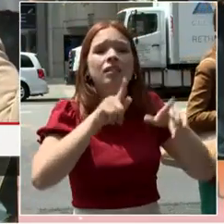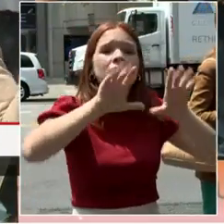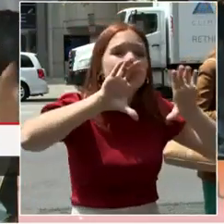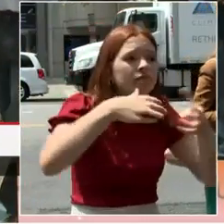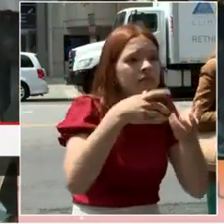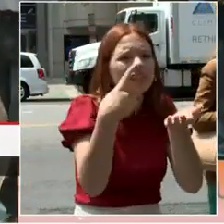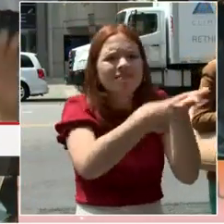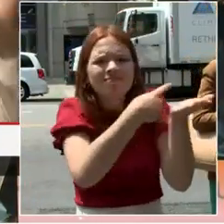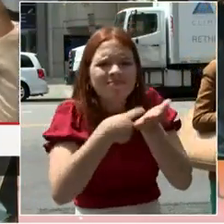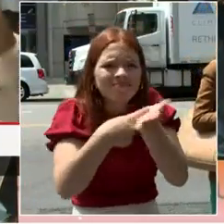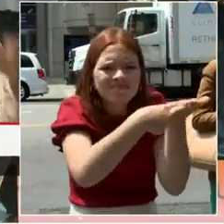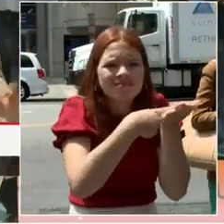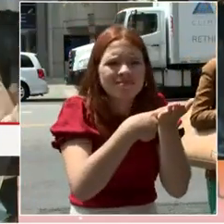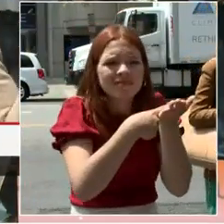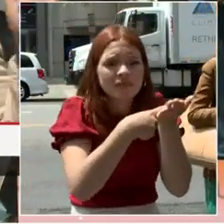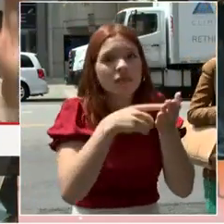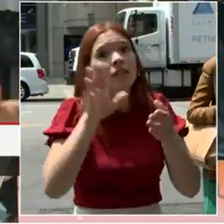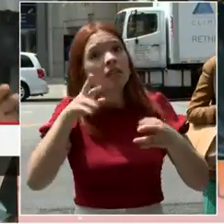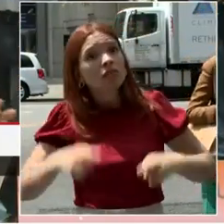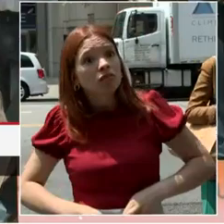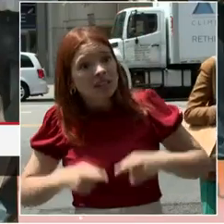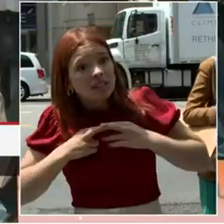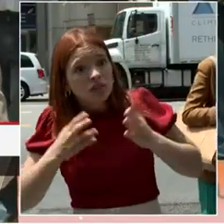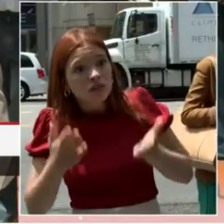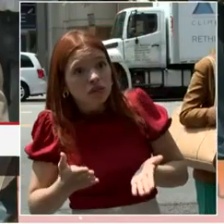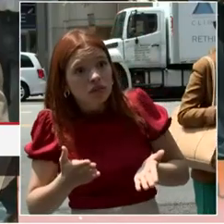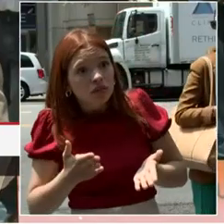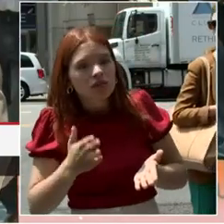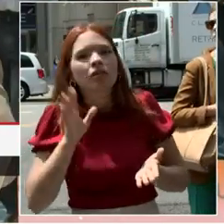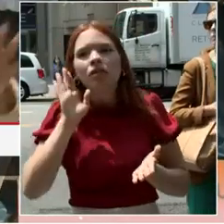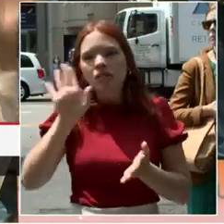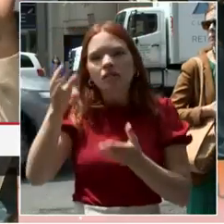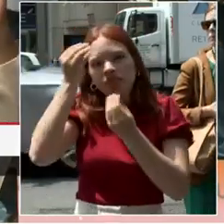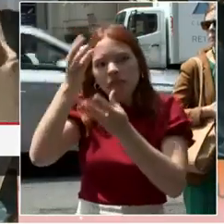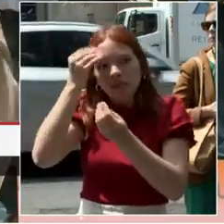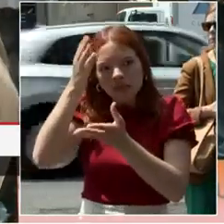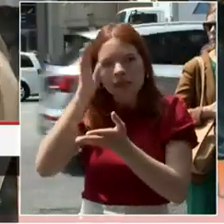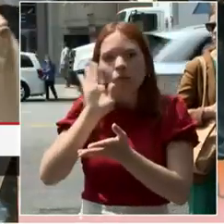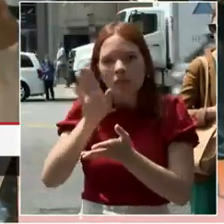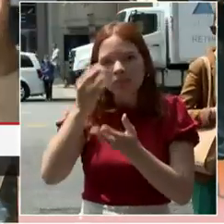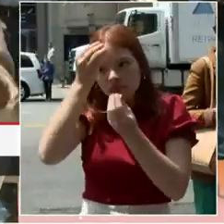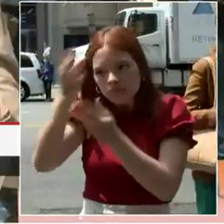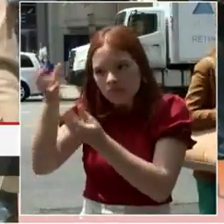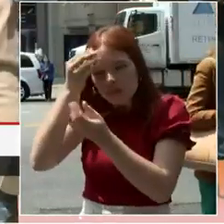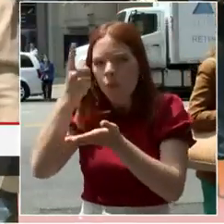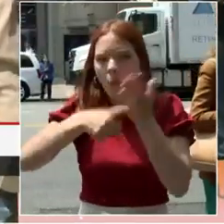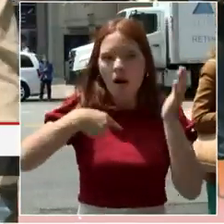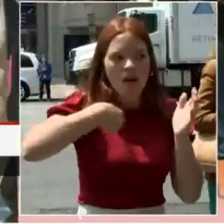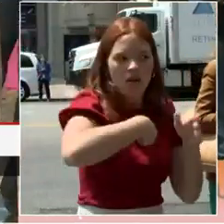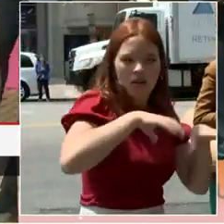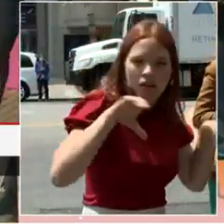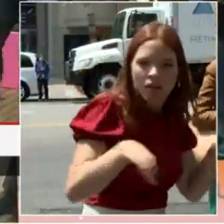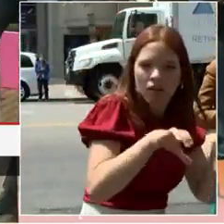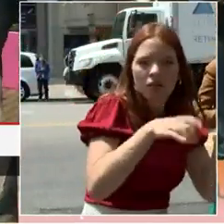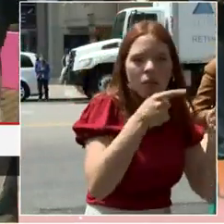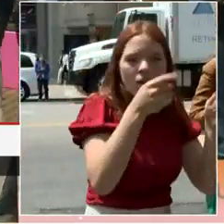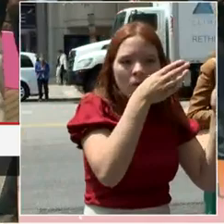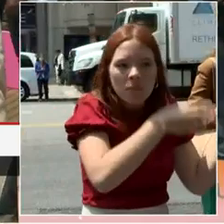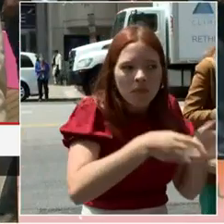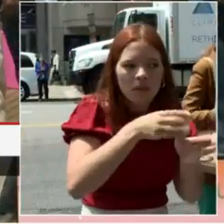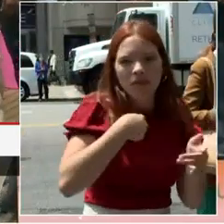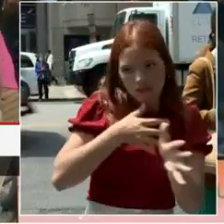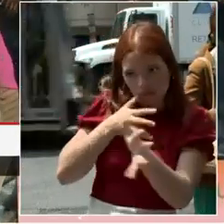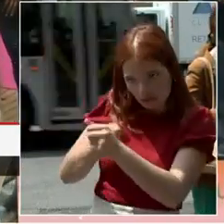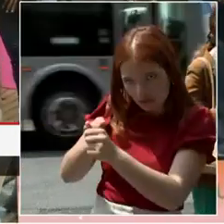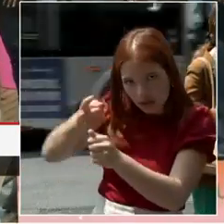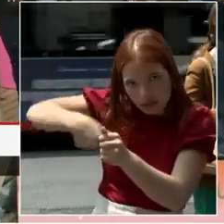neighborhoods and residents aware and engaged in the process. We're going to work on the policy environment that makes